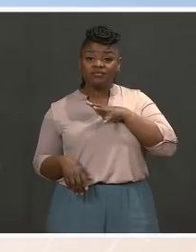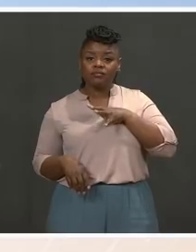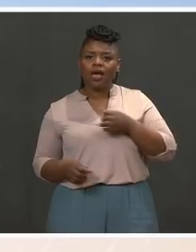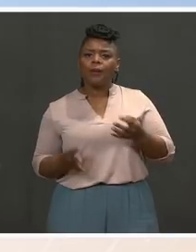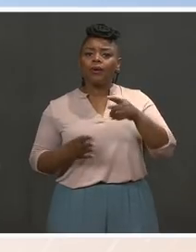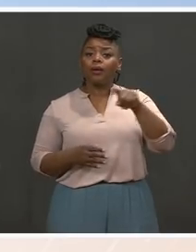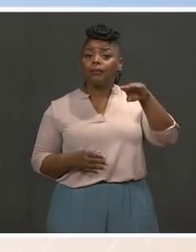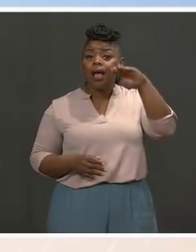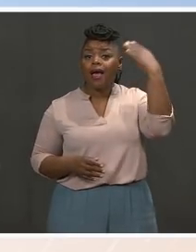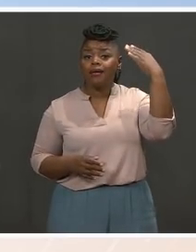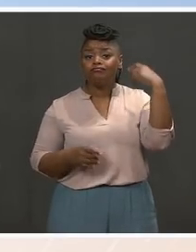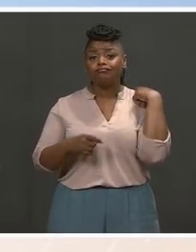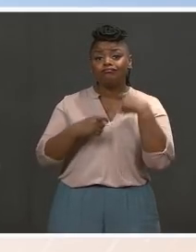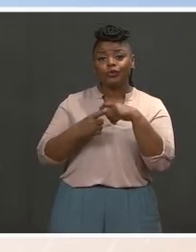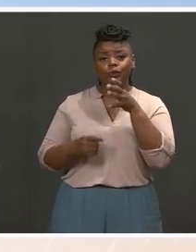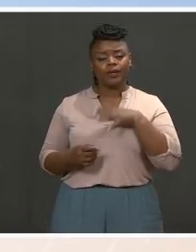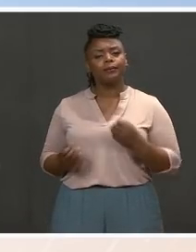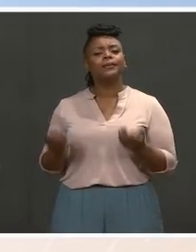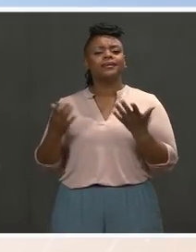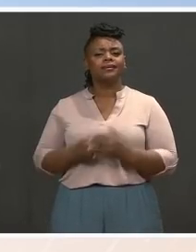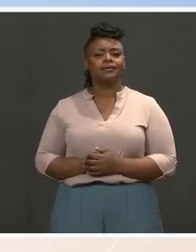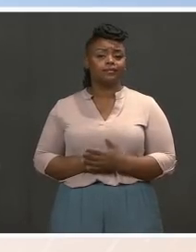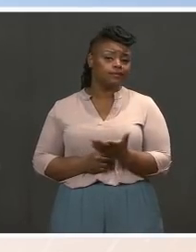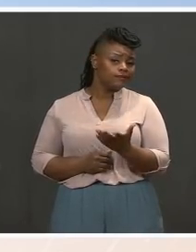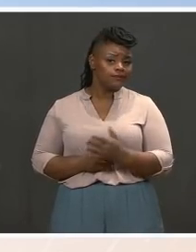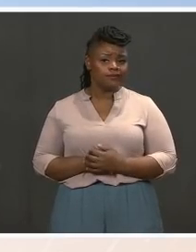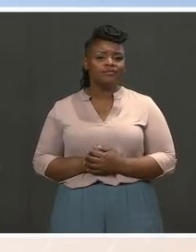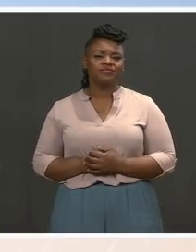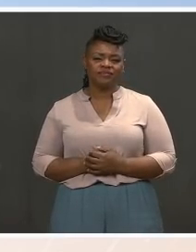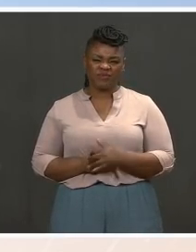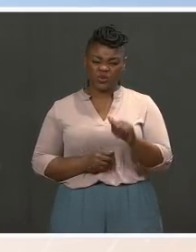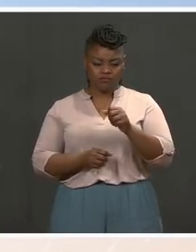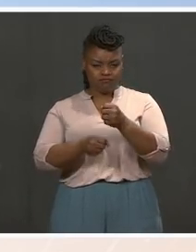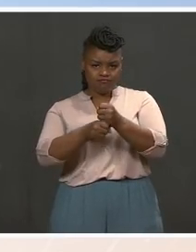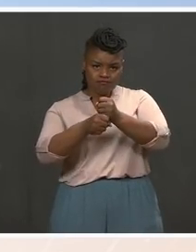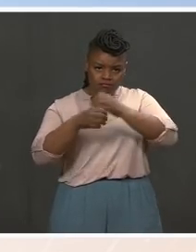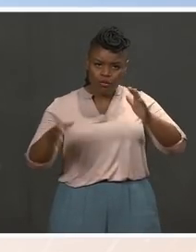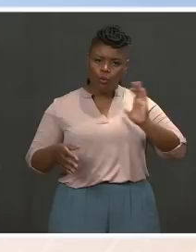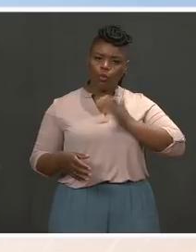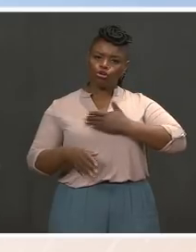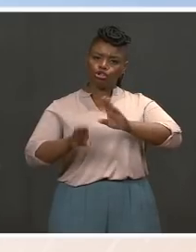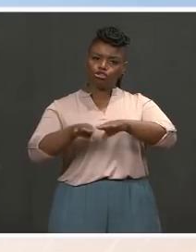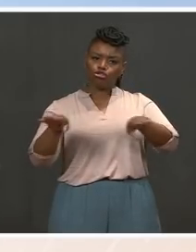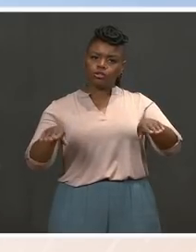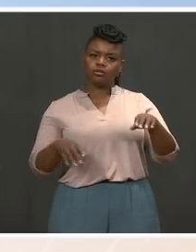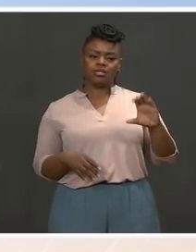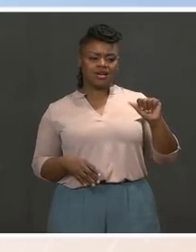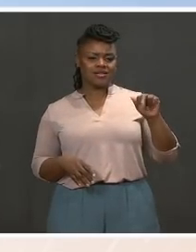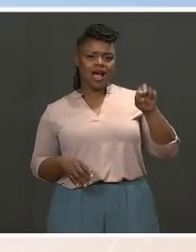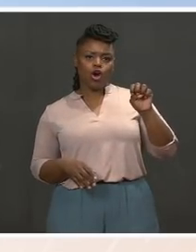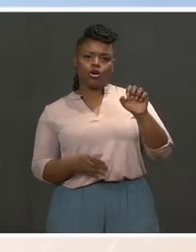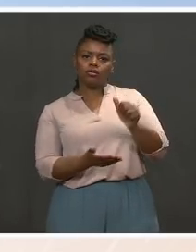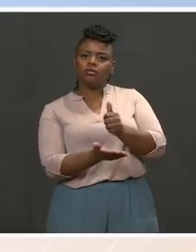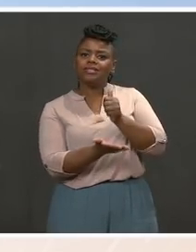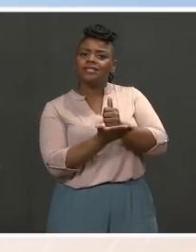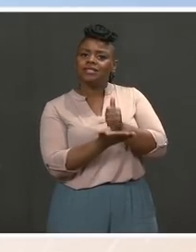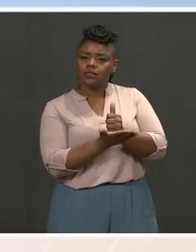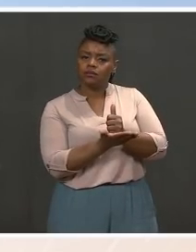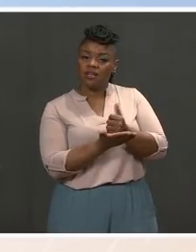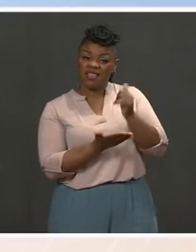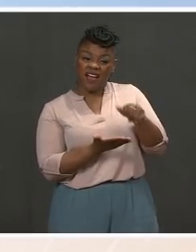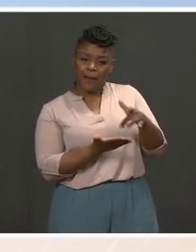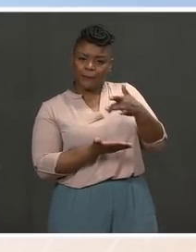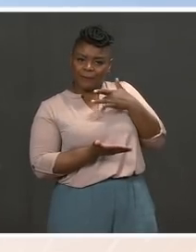plan also expands child care assistance, helping hard-hit child care providers who are disproportionately women of color